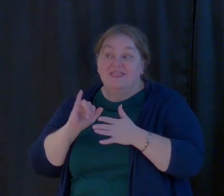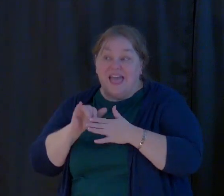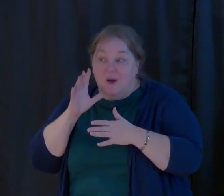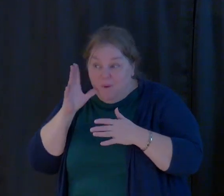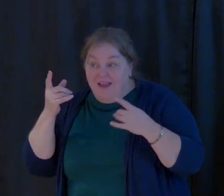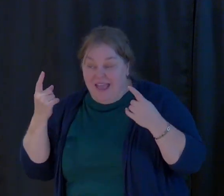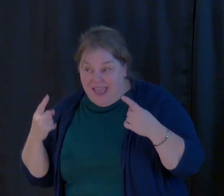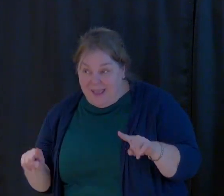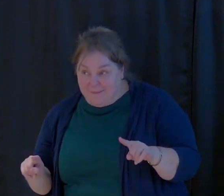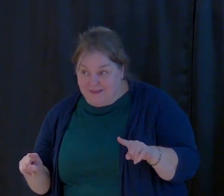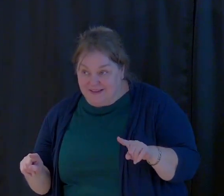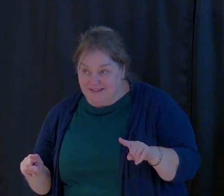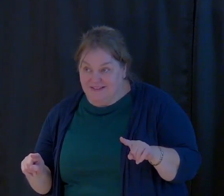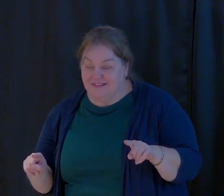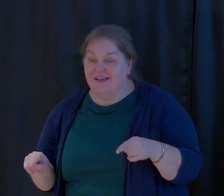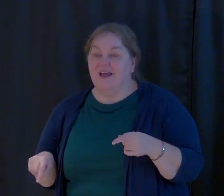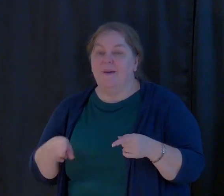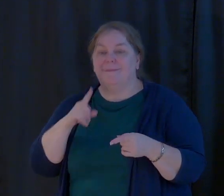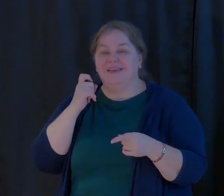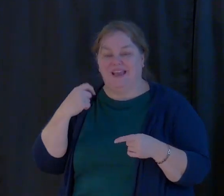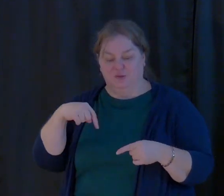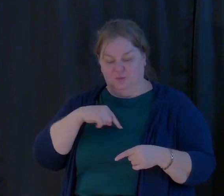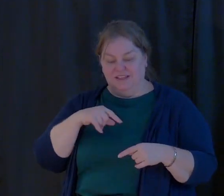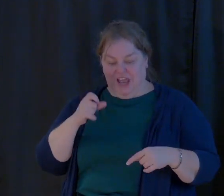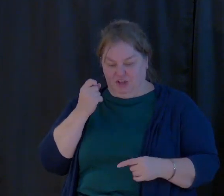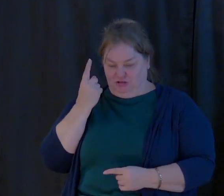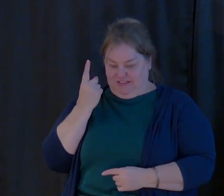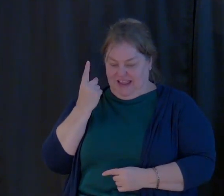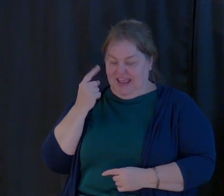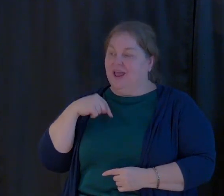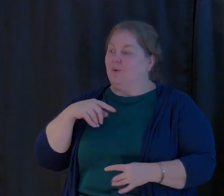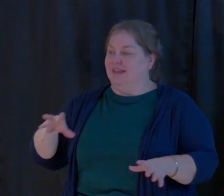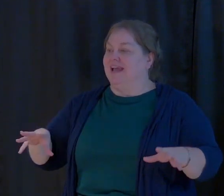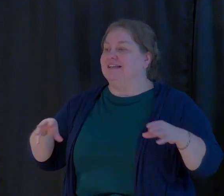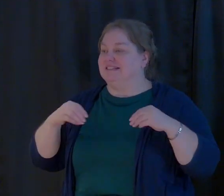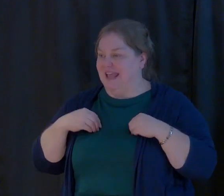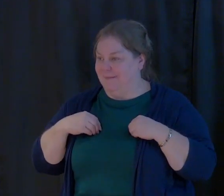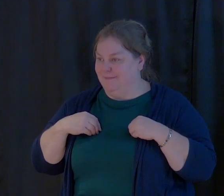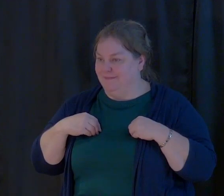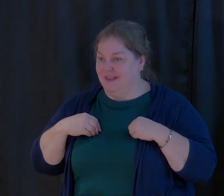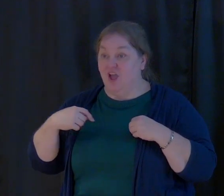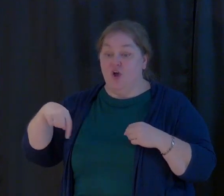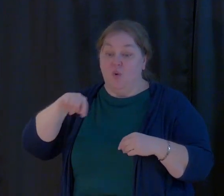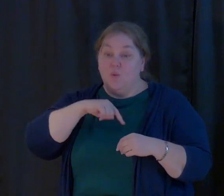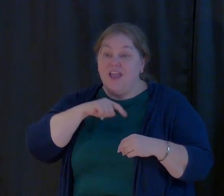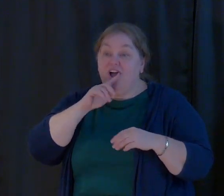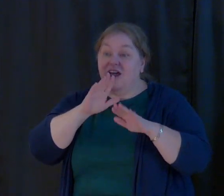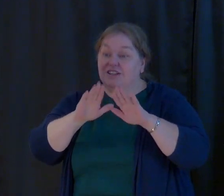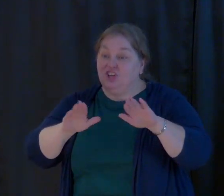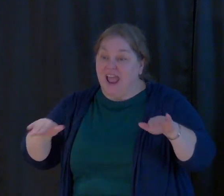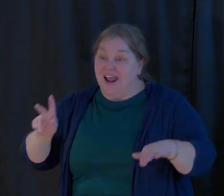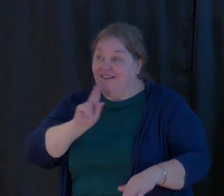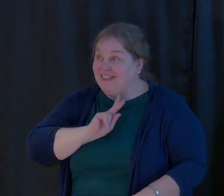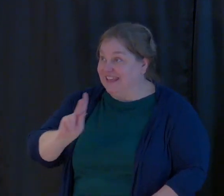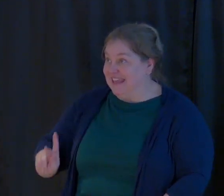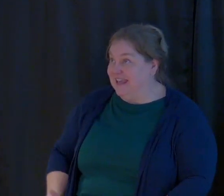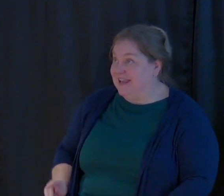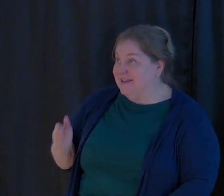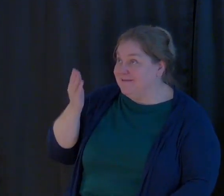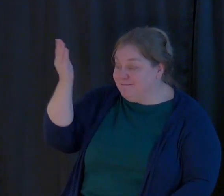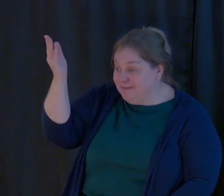we understand and we accept that we are a child of the King, Jesus Christ.